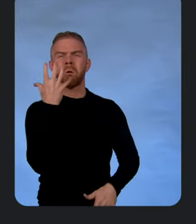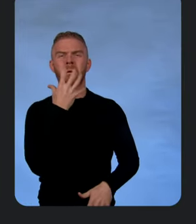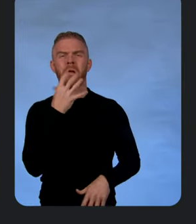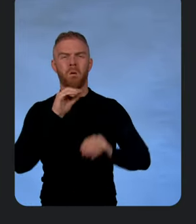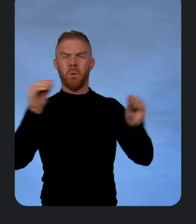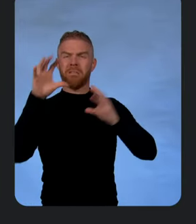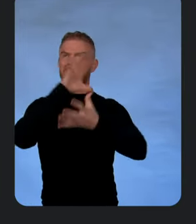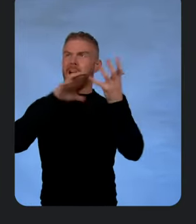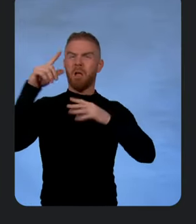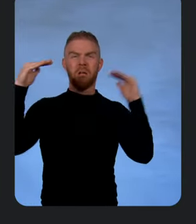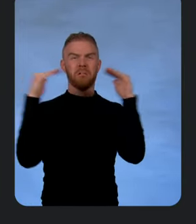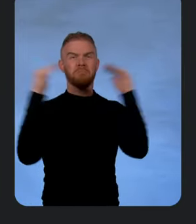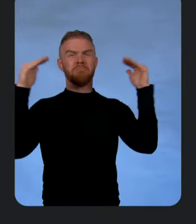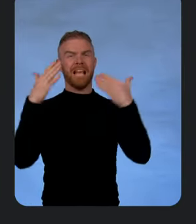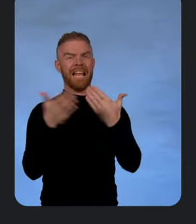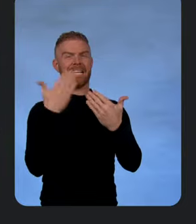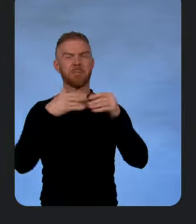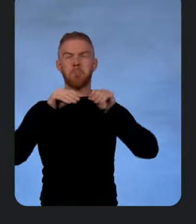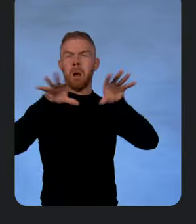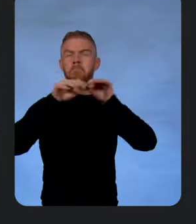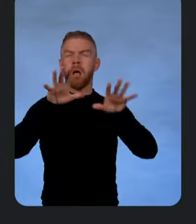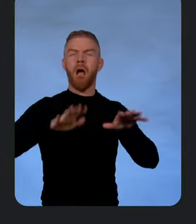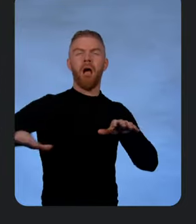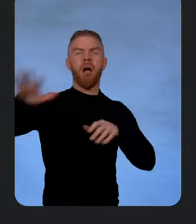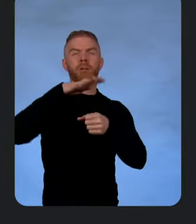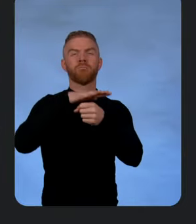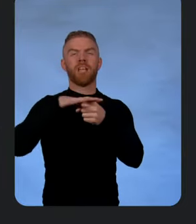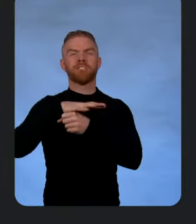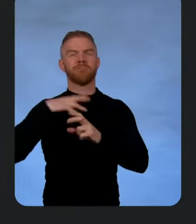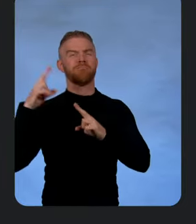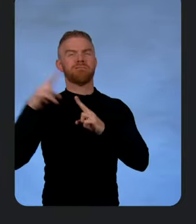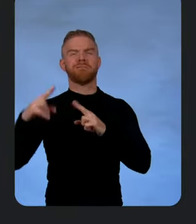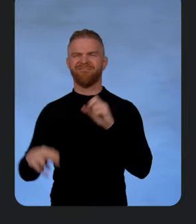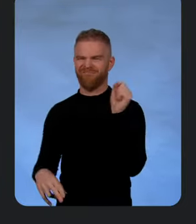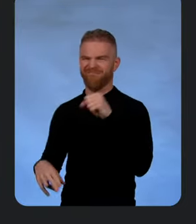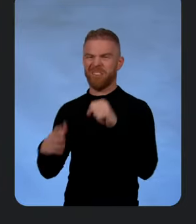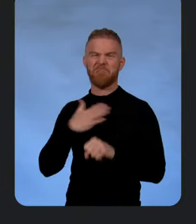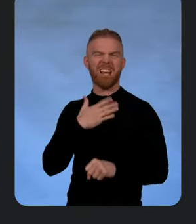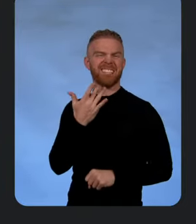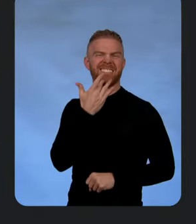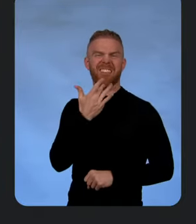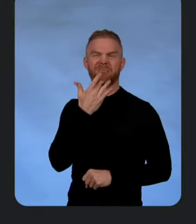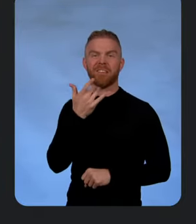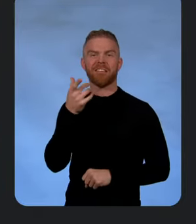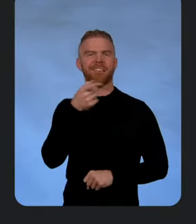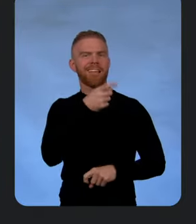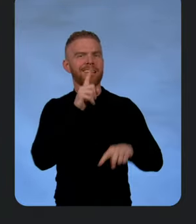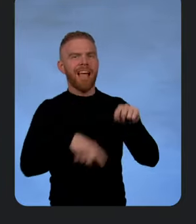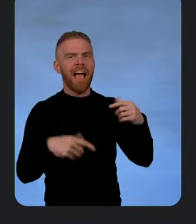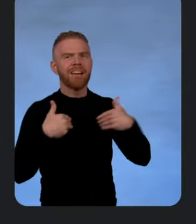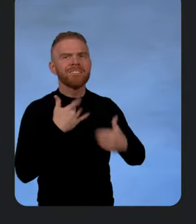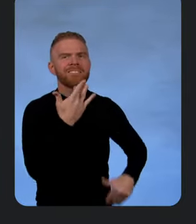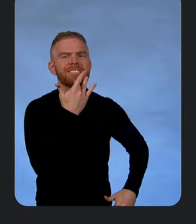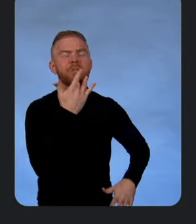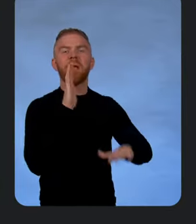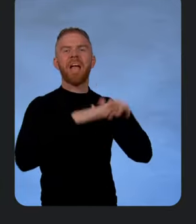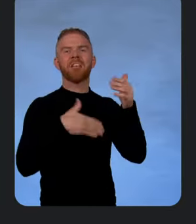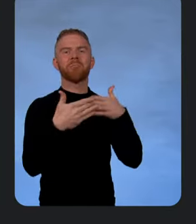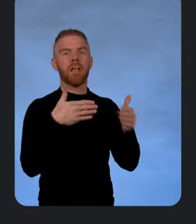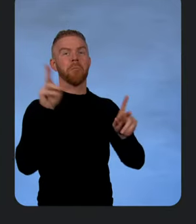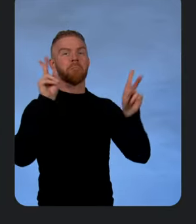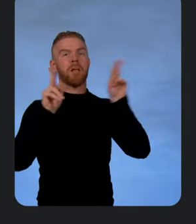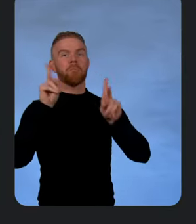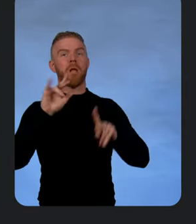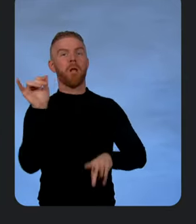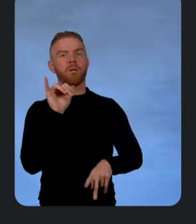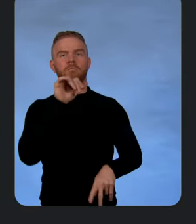multiple regions like we do. Yeah, it makes two of us. It's definitely one of my favorites. That's good. You're not supposed to have favorites. So look, people also love having access to GKE